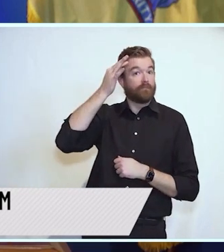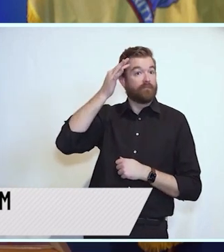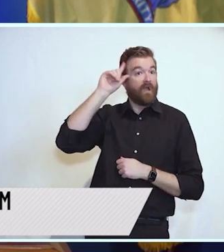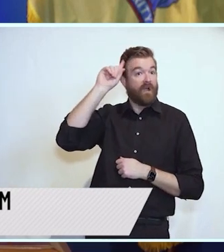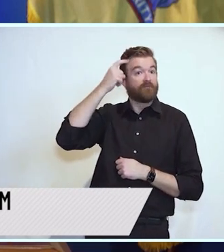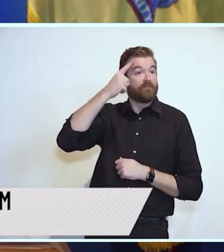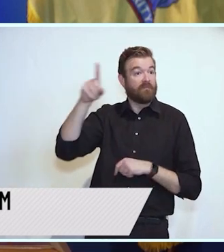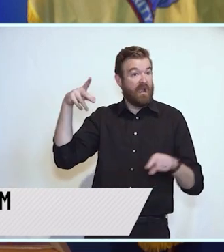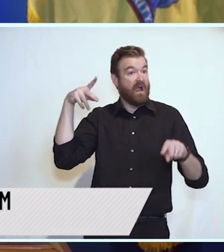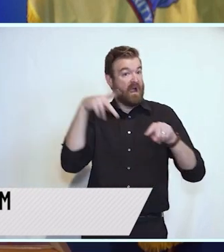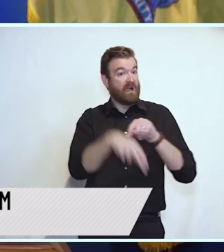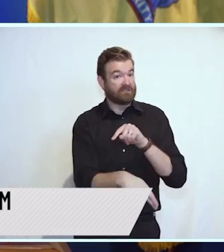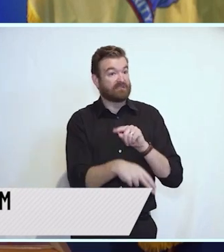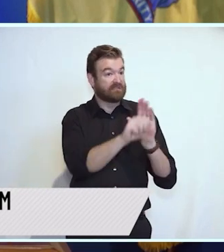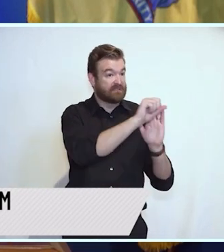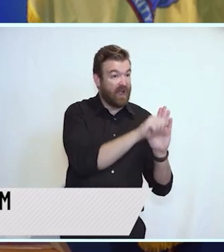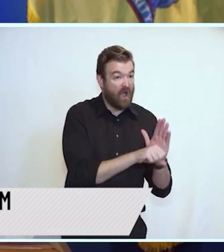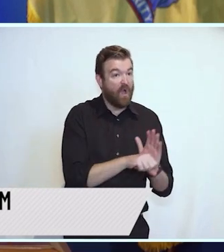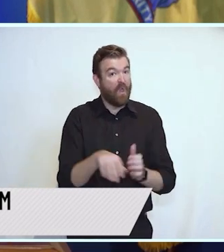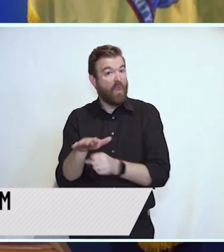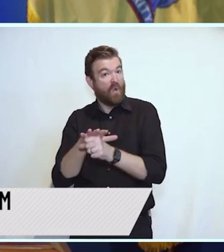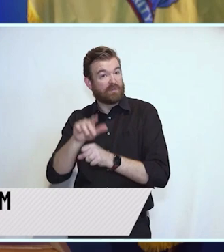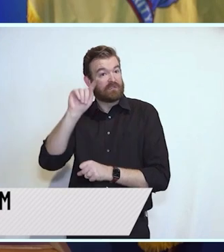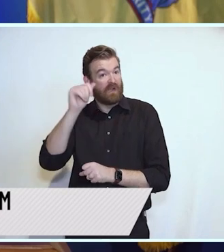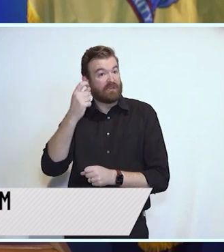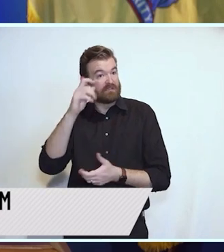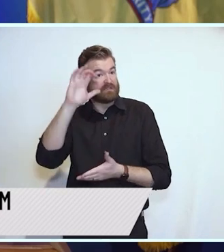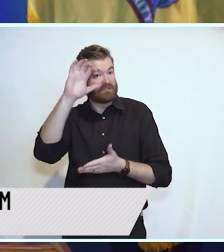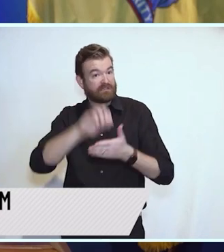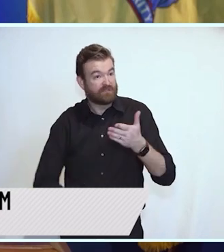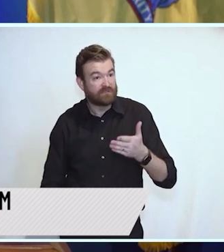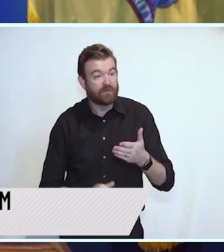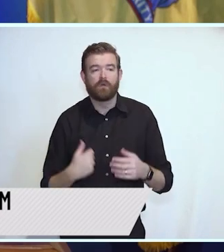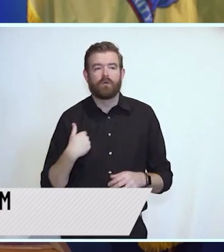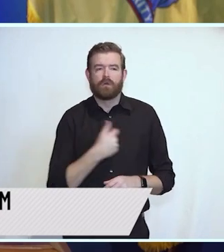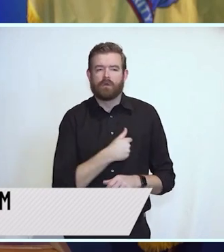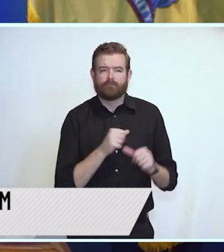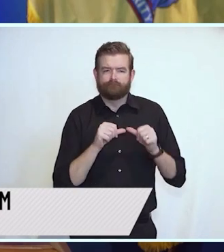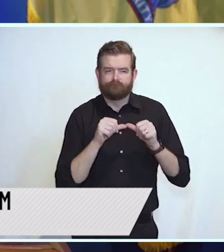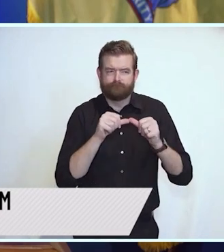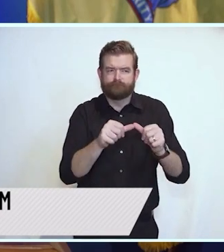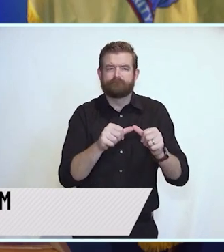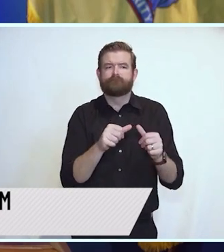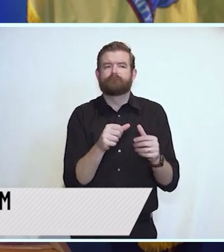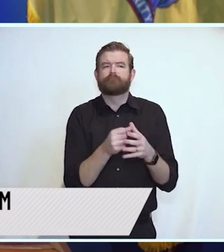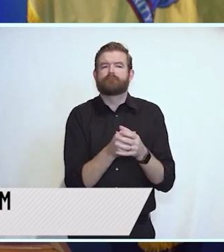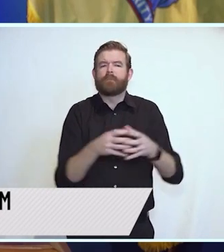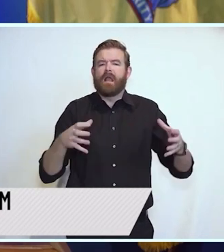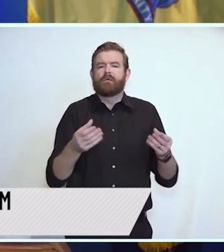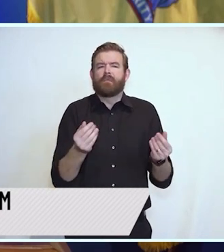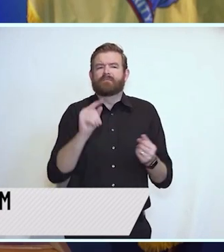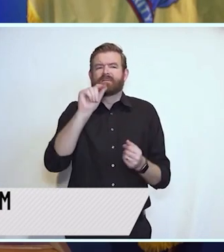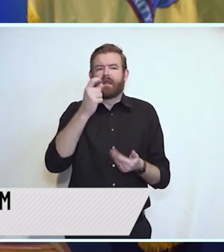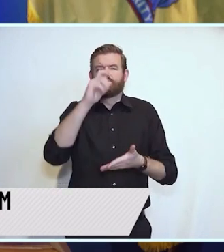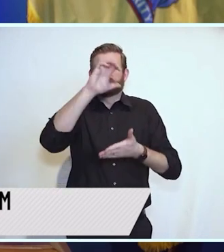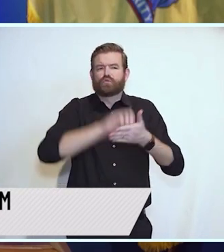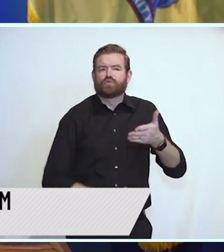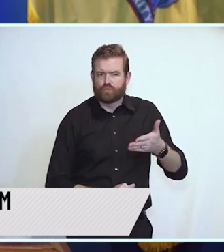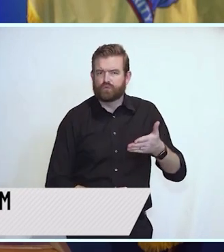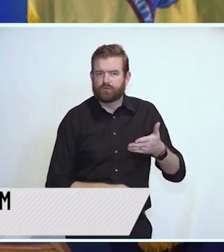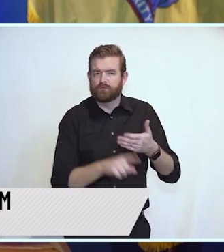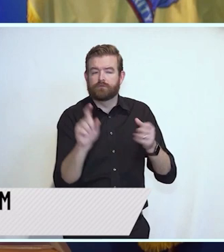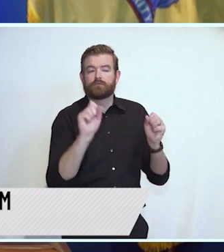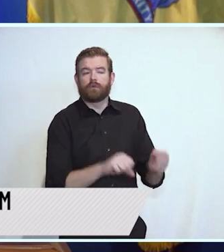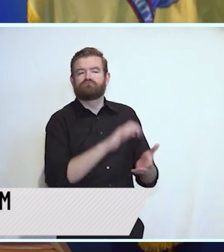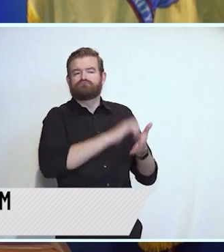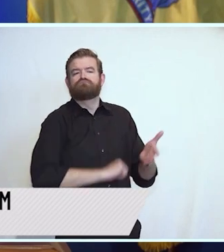we expanded the property tax deduction allowed in your state income tax filing. We expanded eligibility of older homeowners